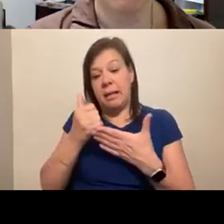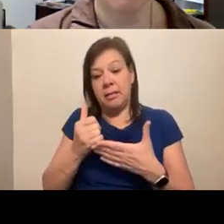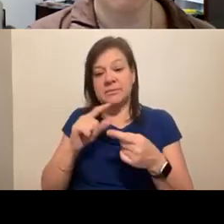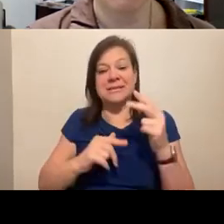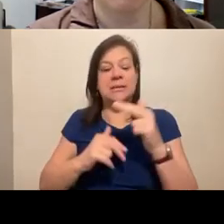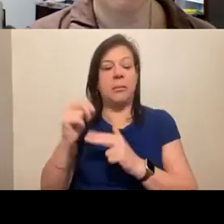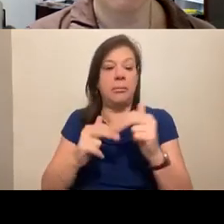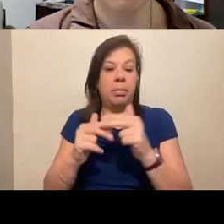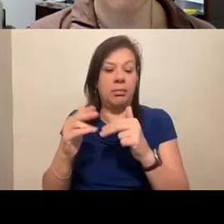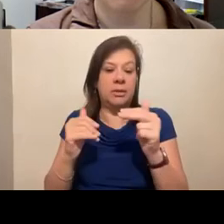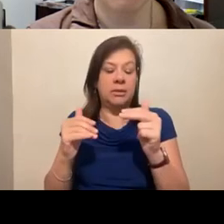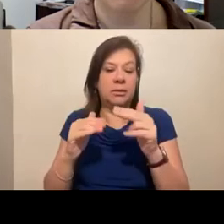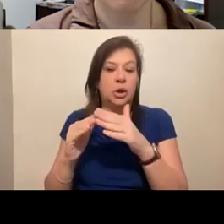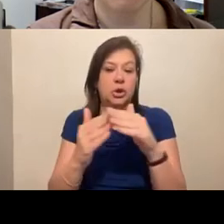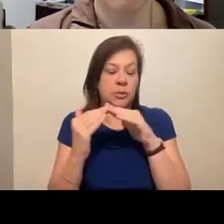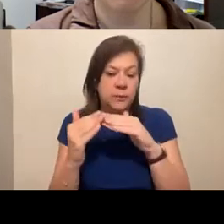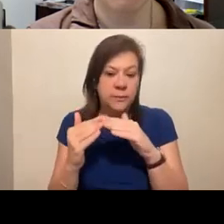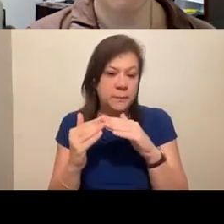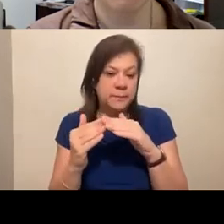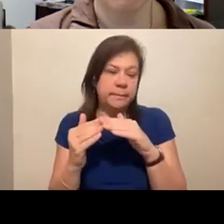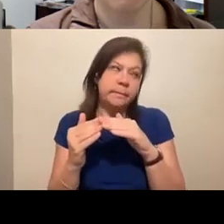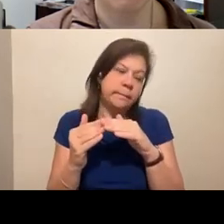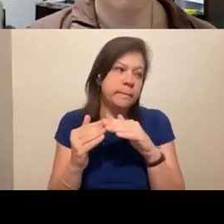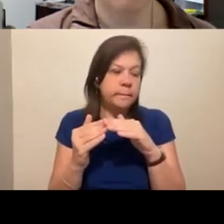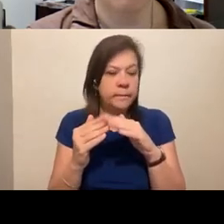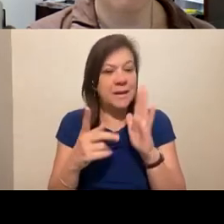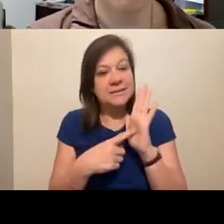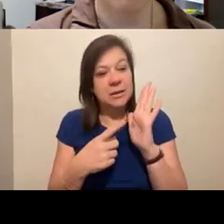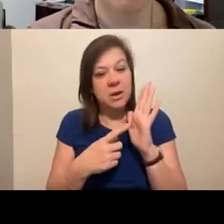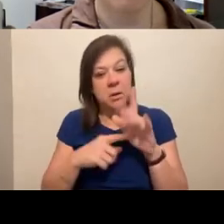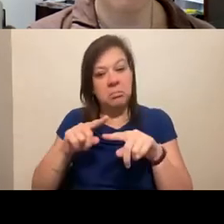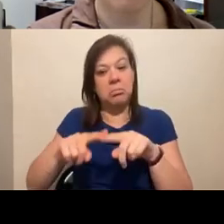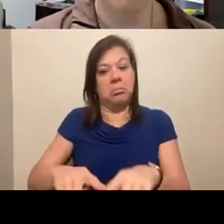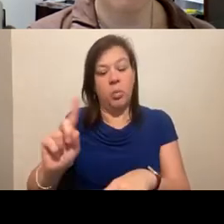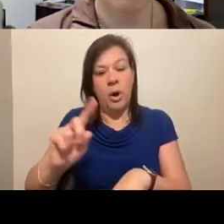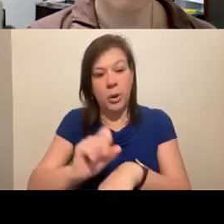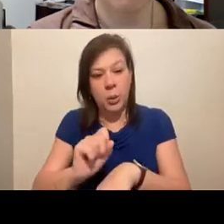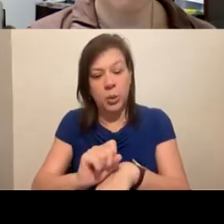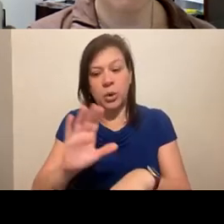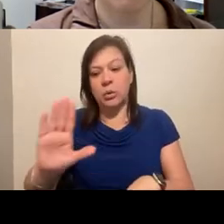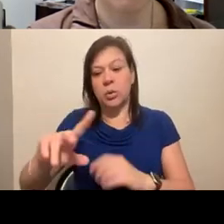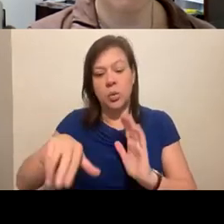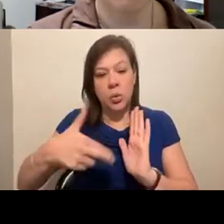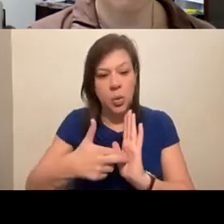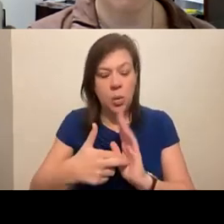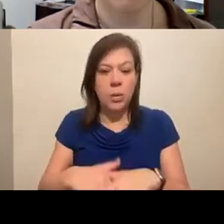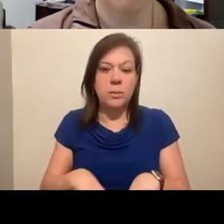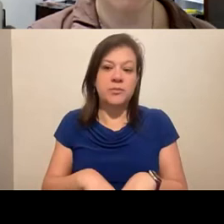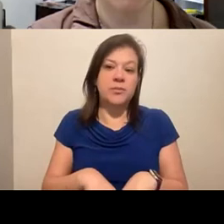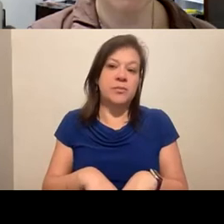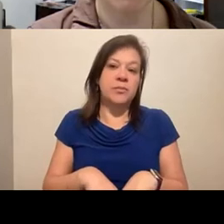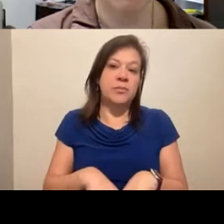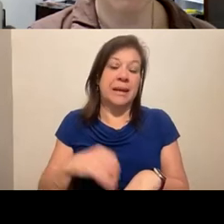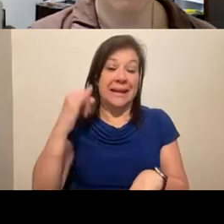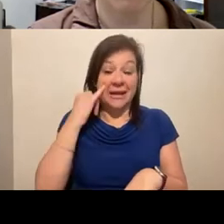community. I think sometimes, depending on where you work, depending on what your role is, if you're doing this